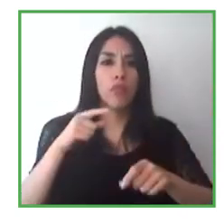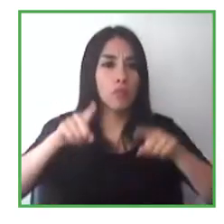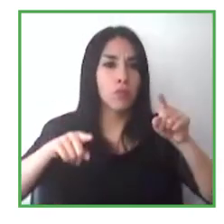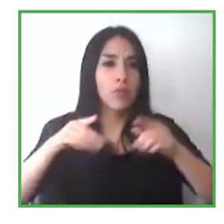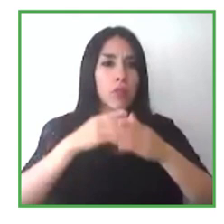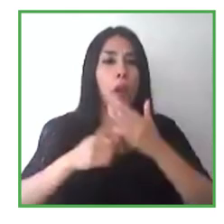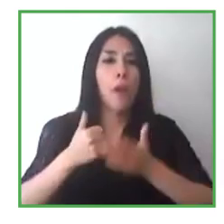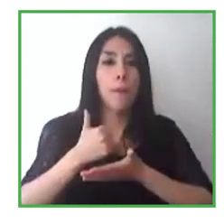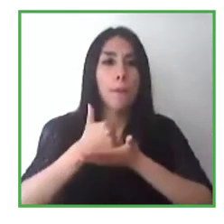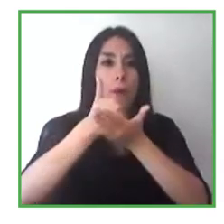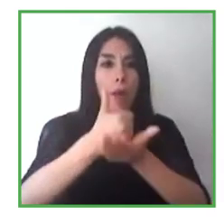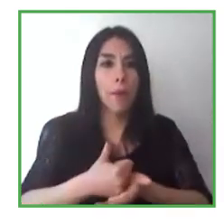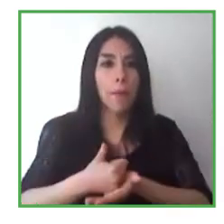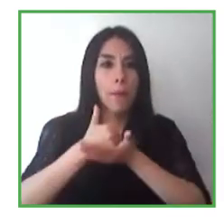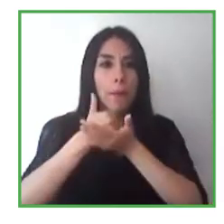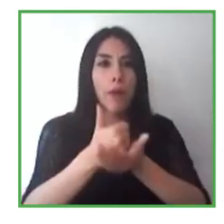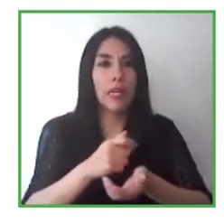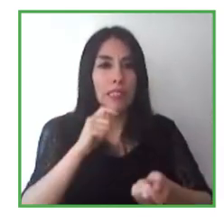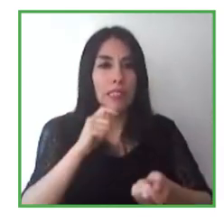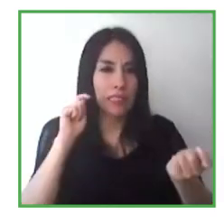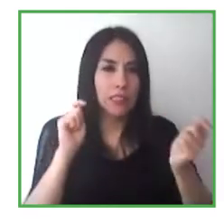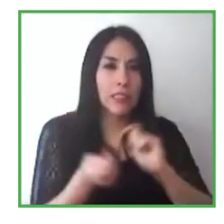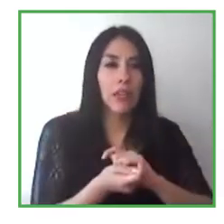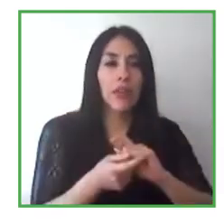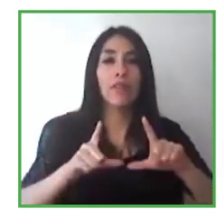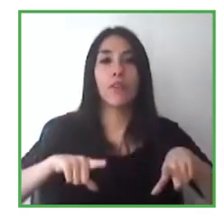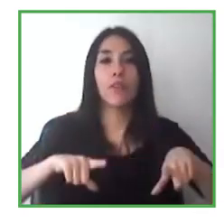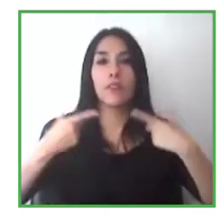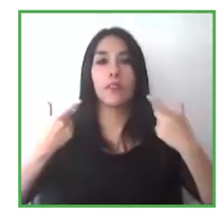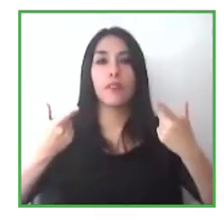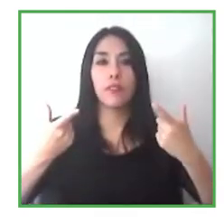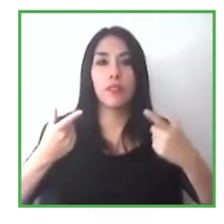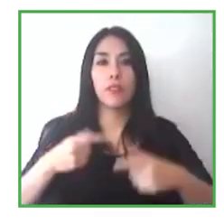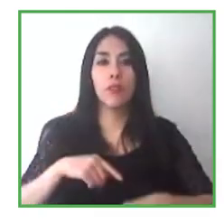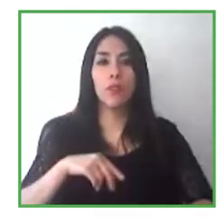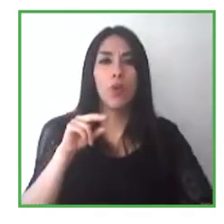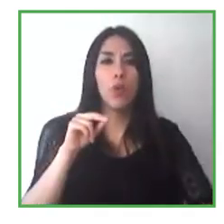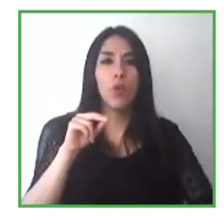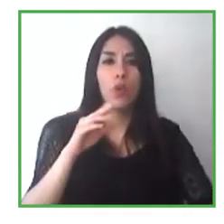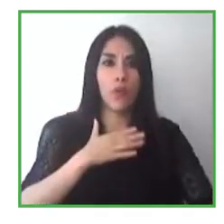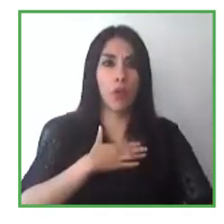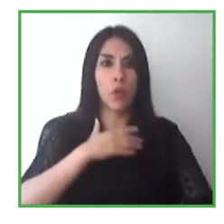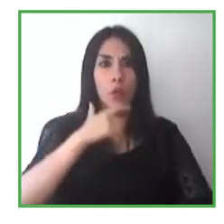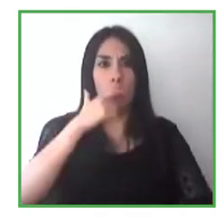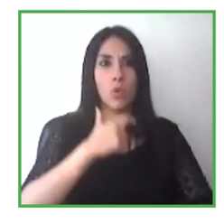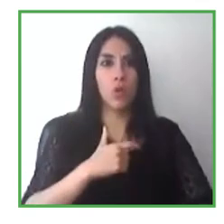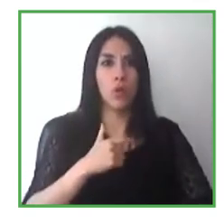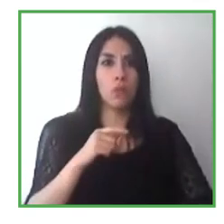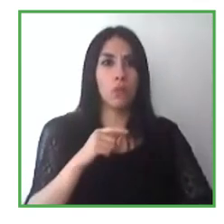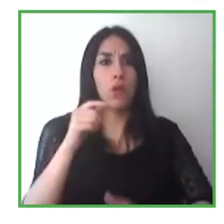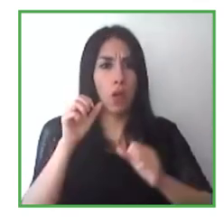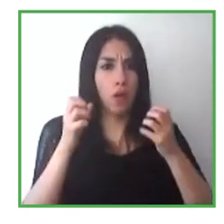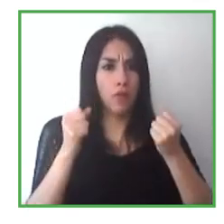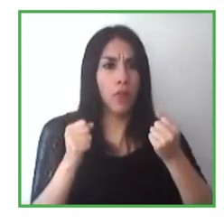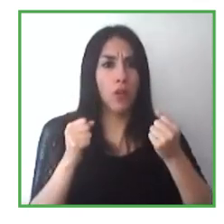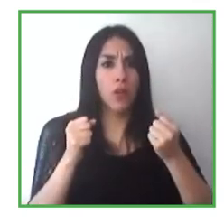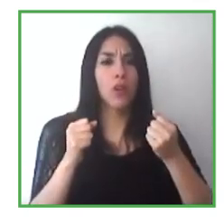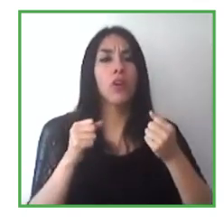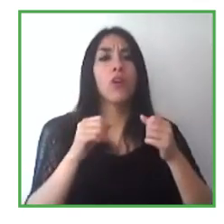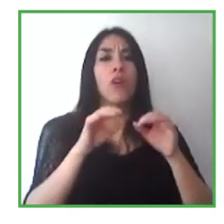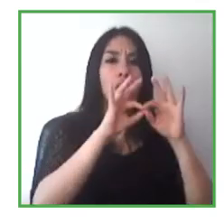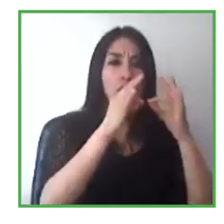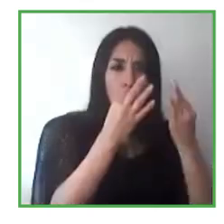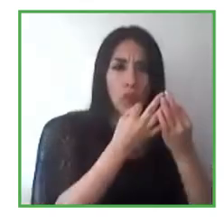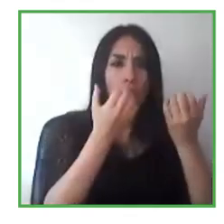changed, but all the people they touch is life has changed. And when you touch all those people's lives, it becomes a bit of a momentum and in rising